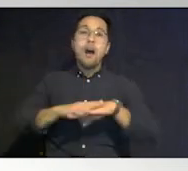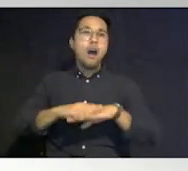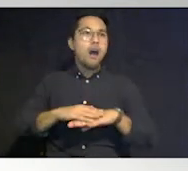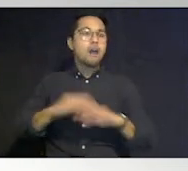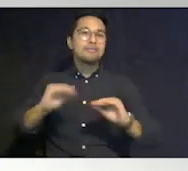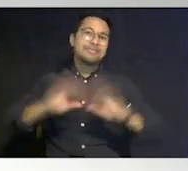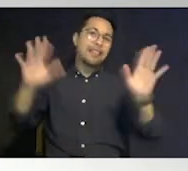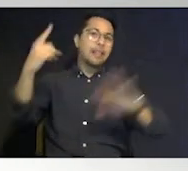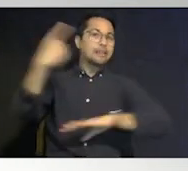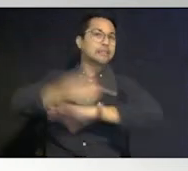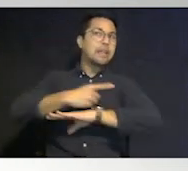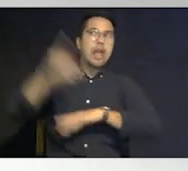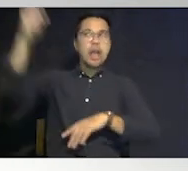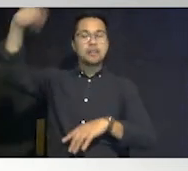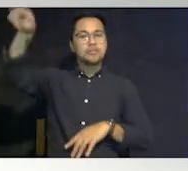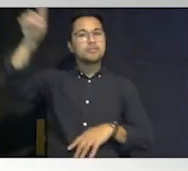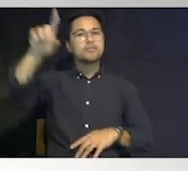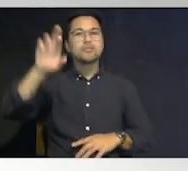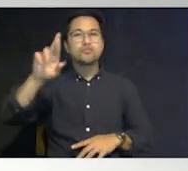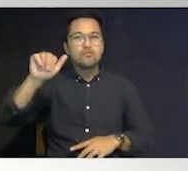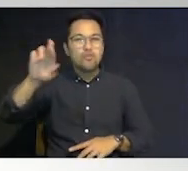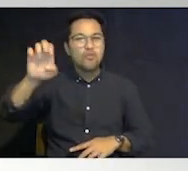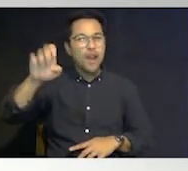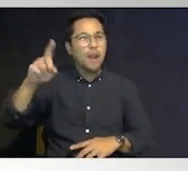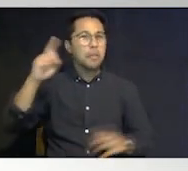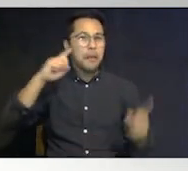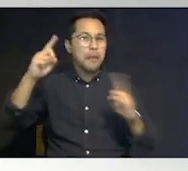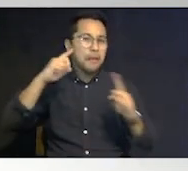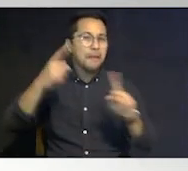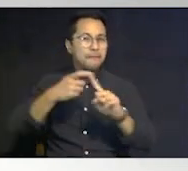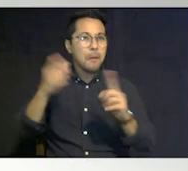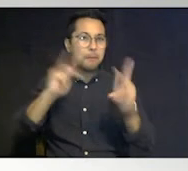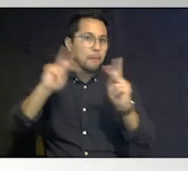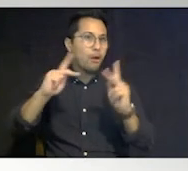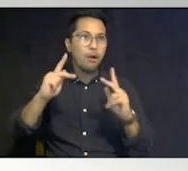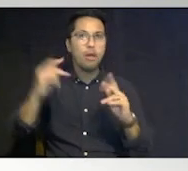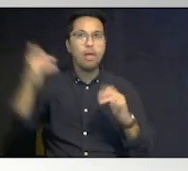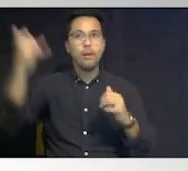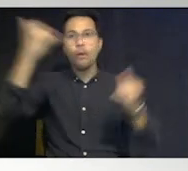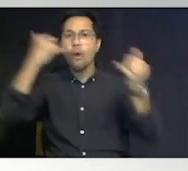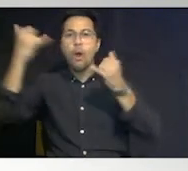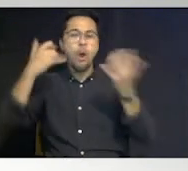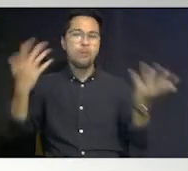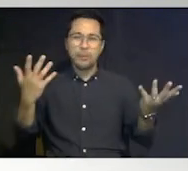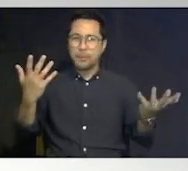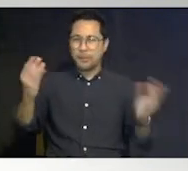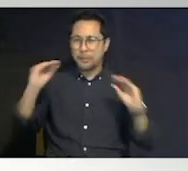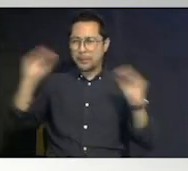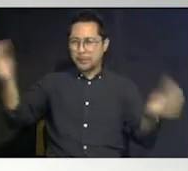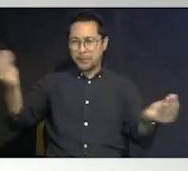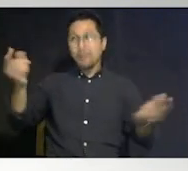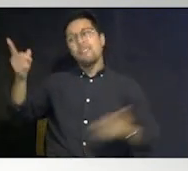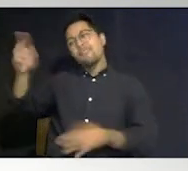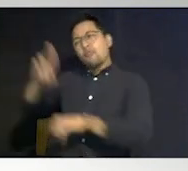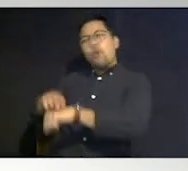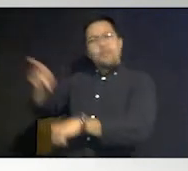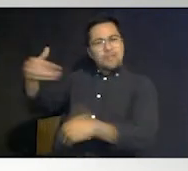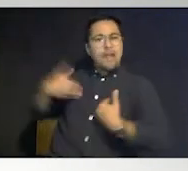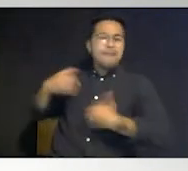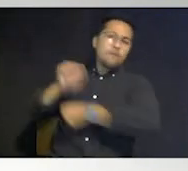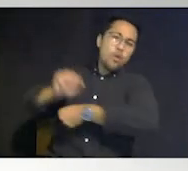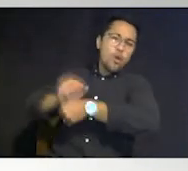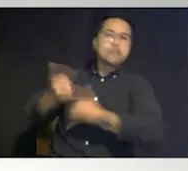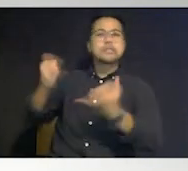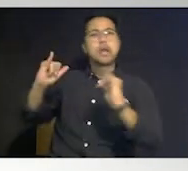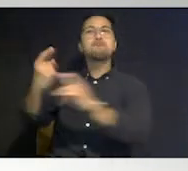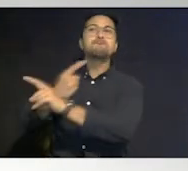days it was rare that they would hear from from anyone you know of course they would have their their work and go about their business but you know as soon